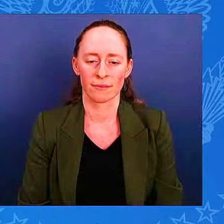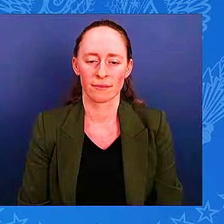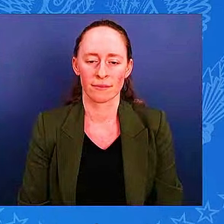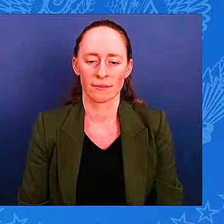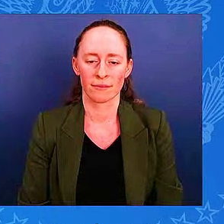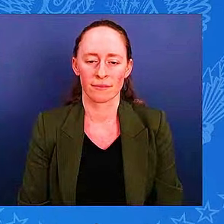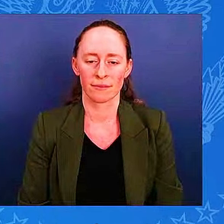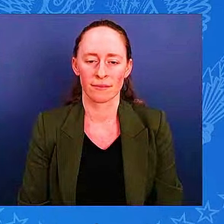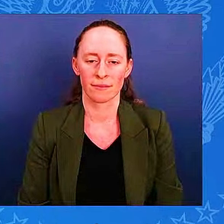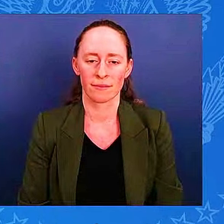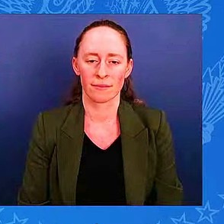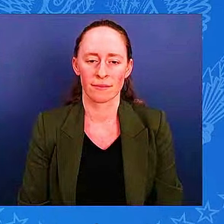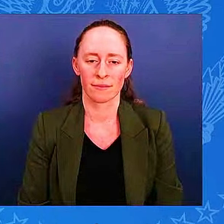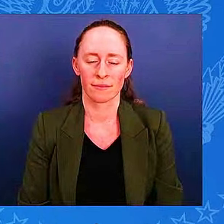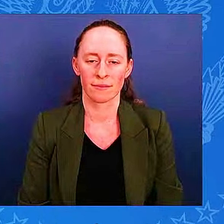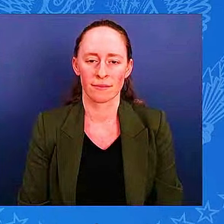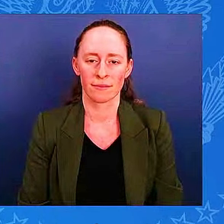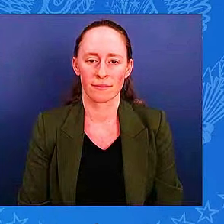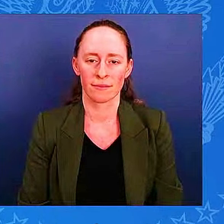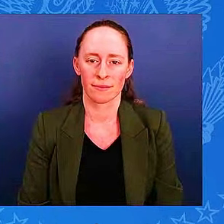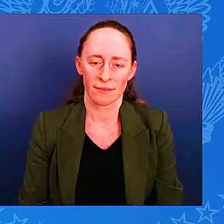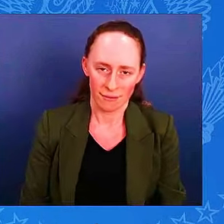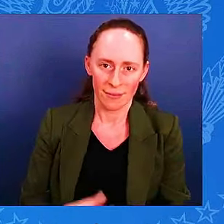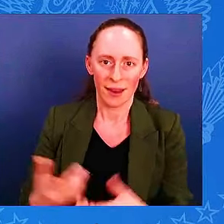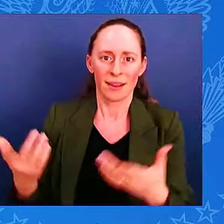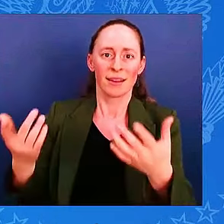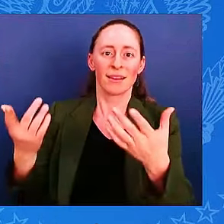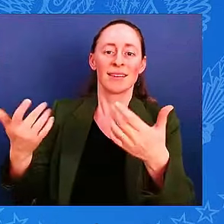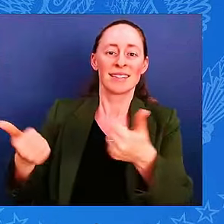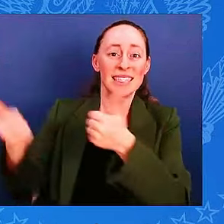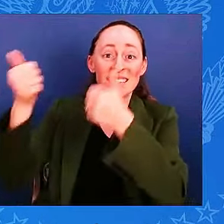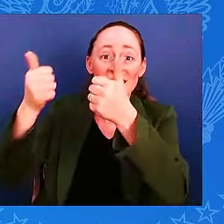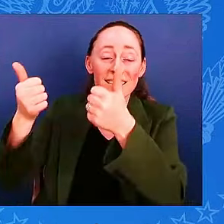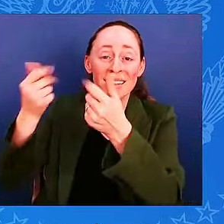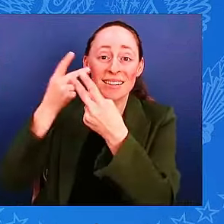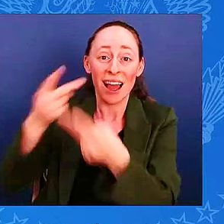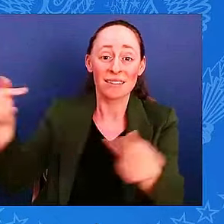Distinguished guests, please welcome the president of Ukraine.